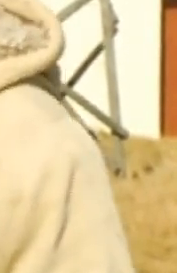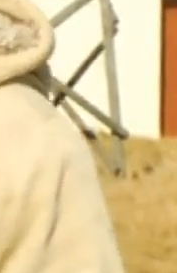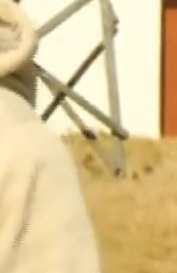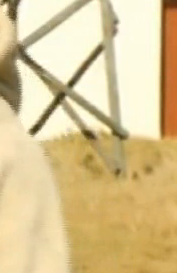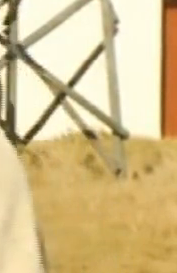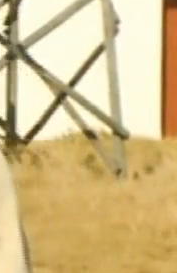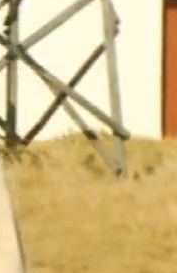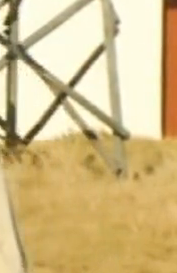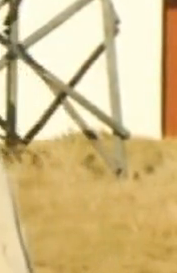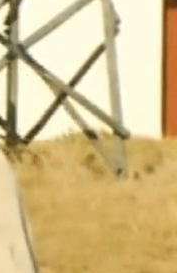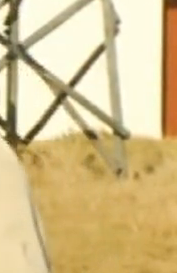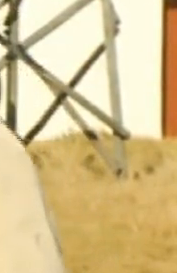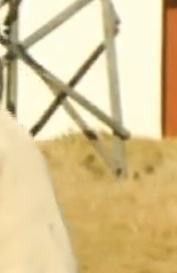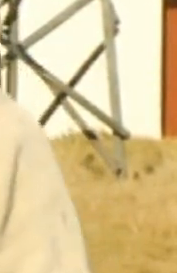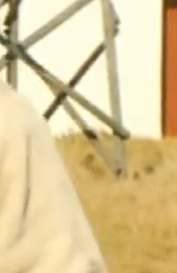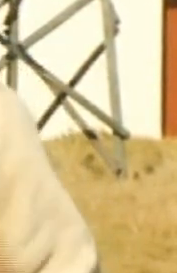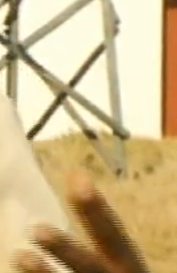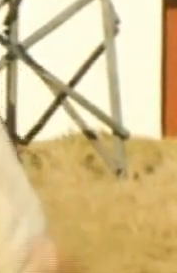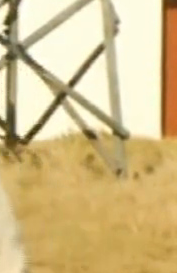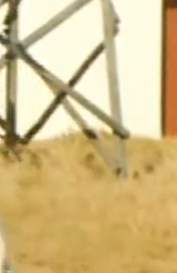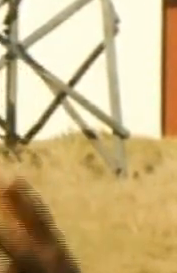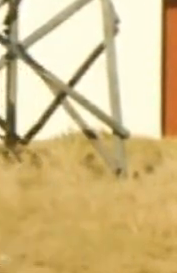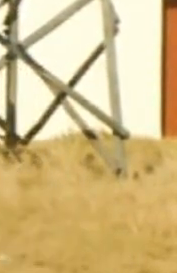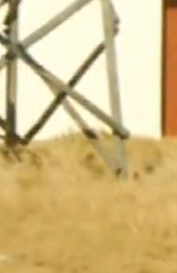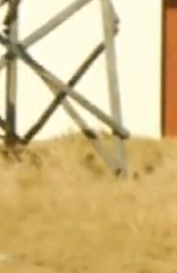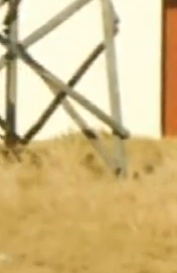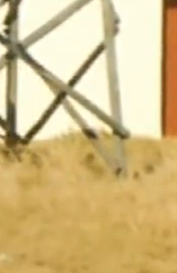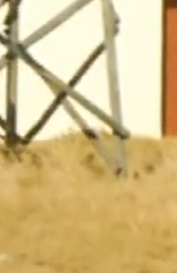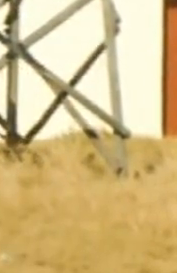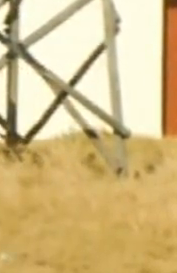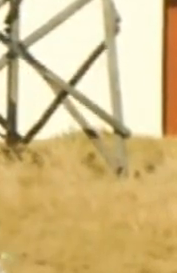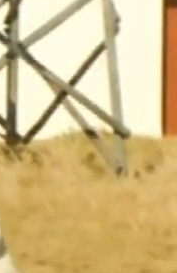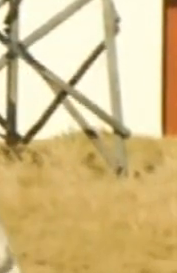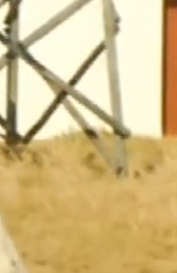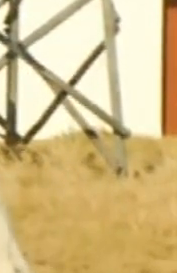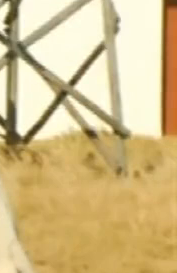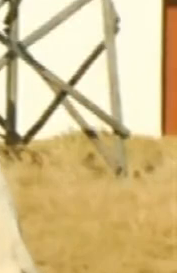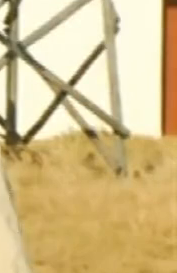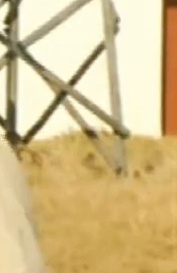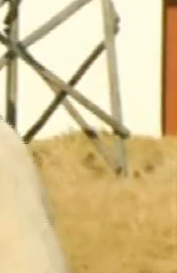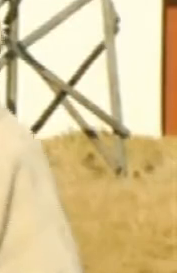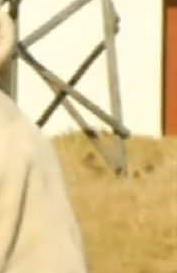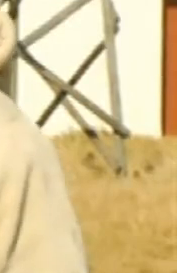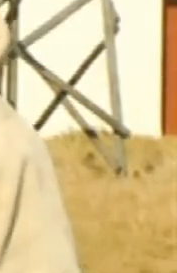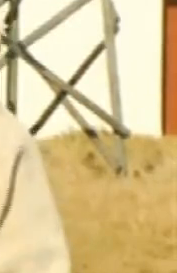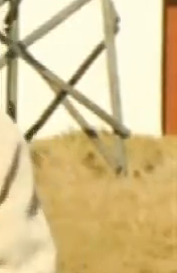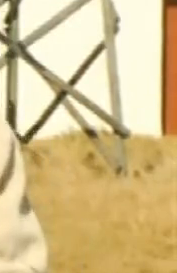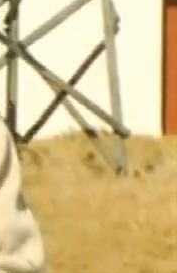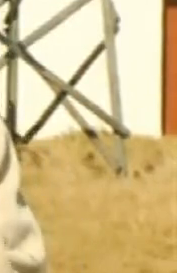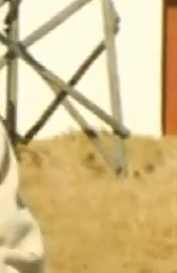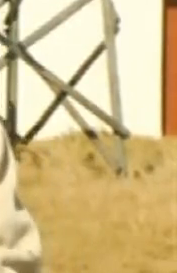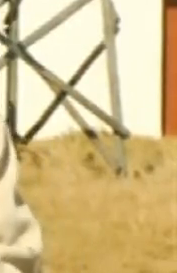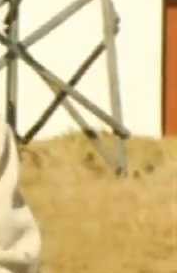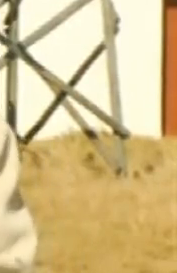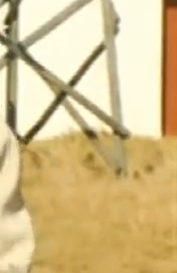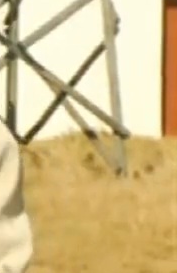of a long-lived icon that I'm at Diba and to put all those children here and teach them the coding so that they